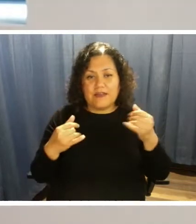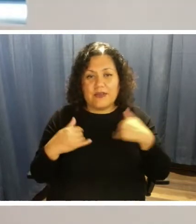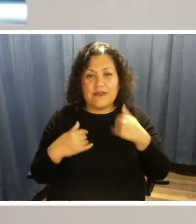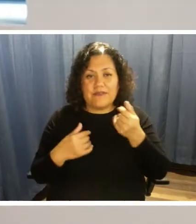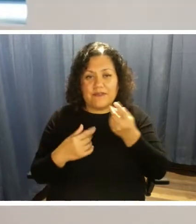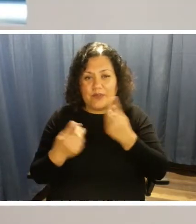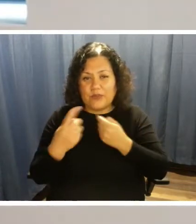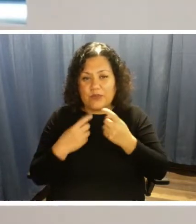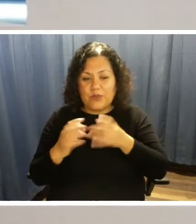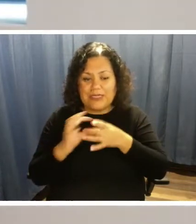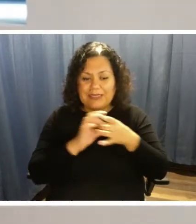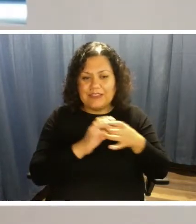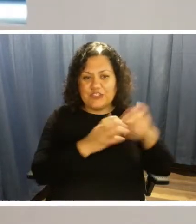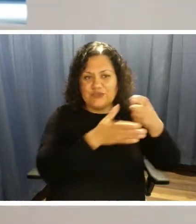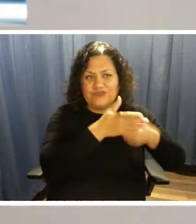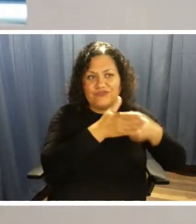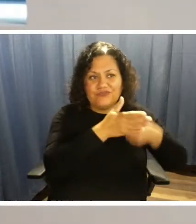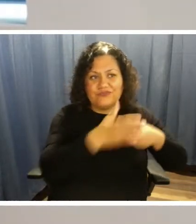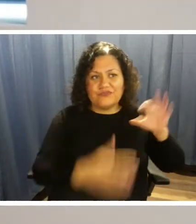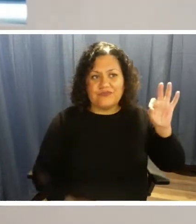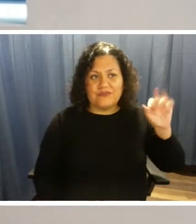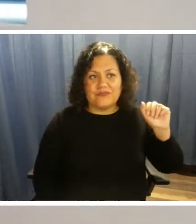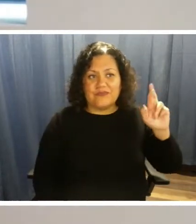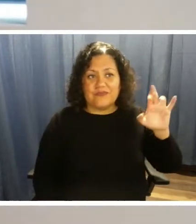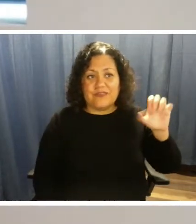FAIR. So please ask a question.